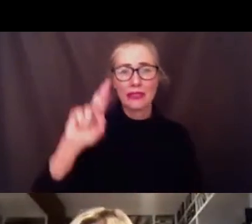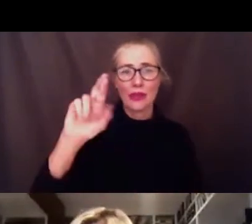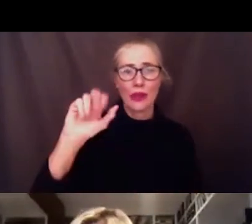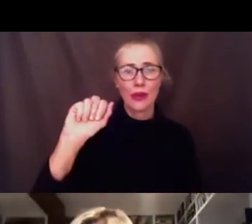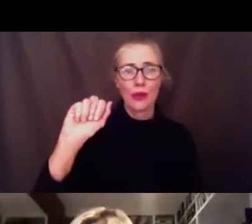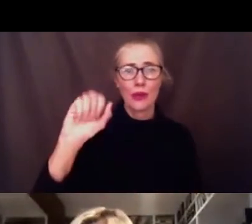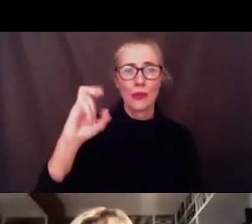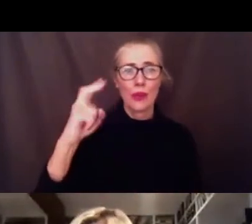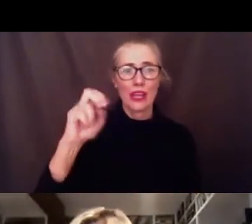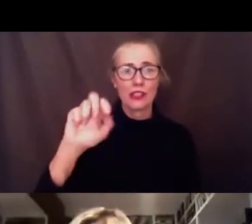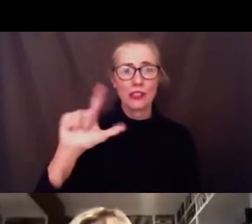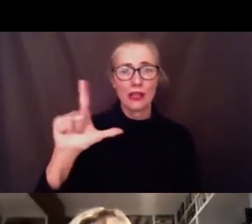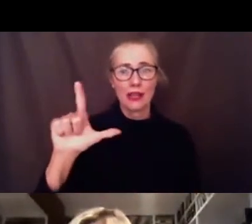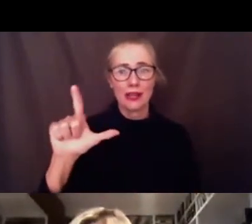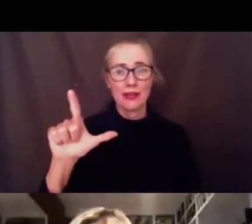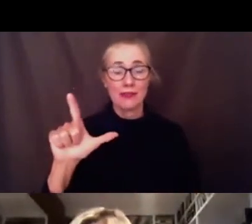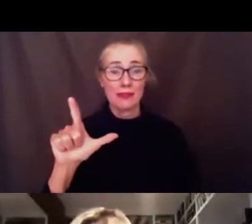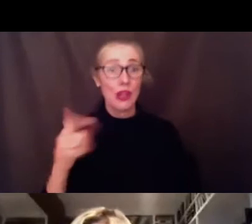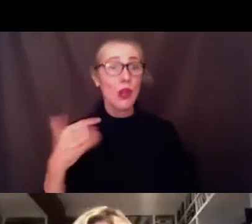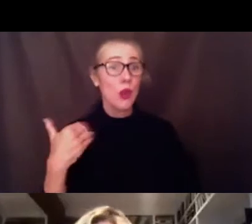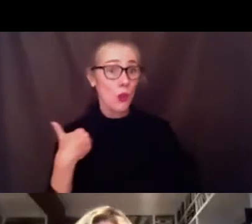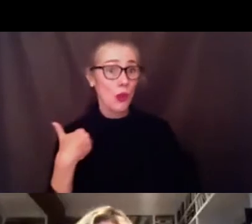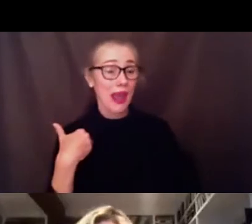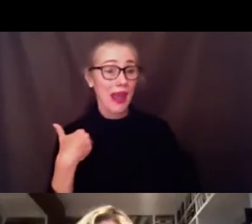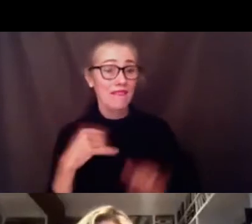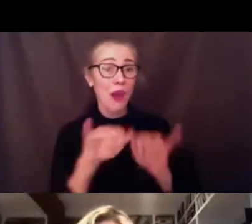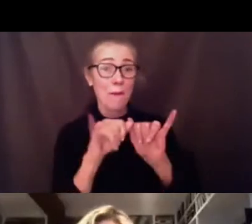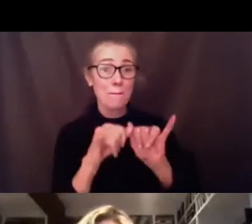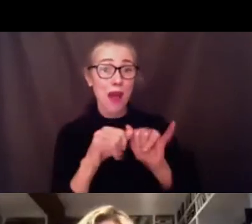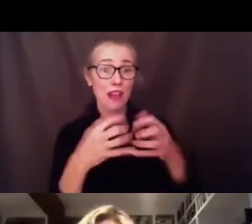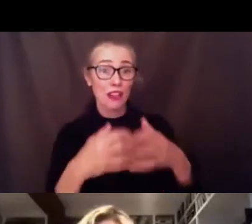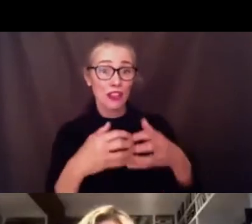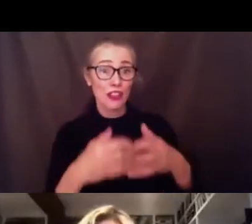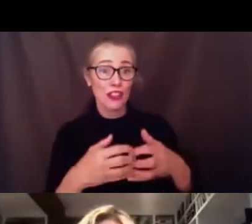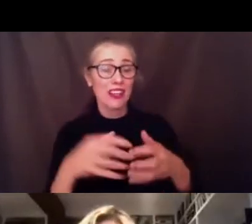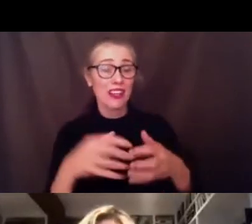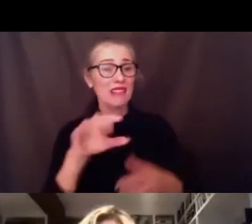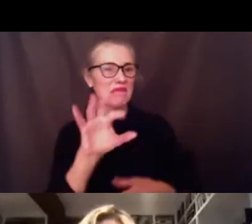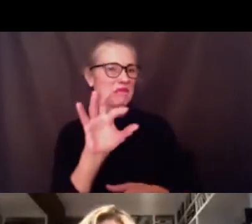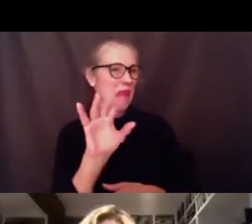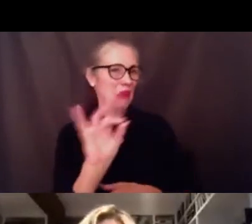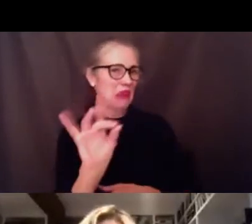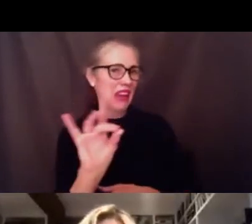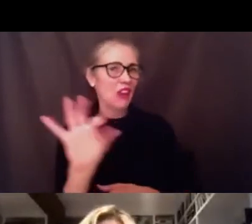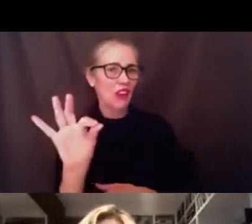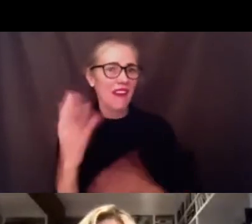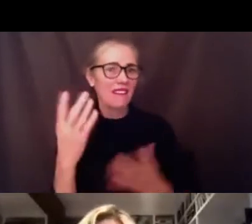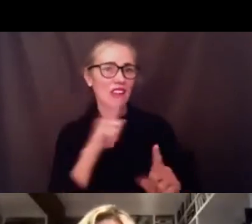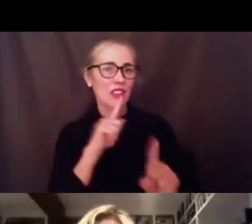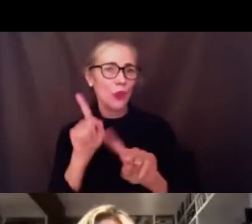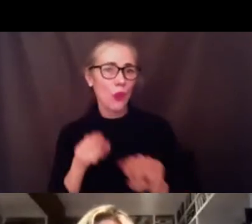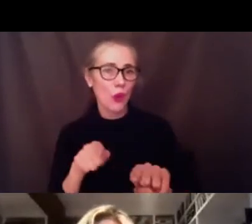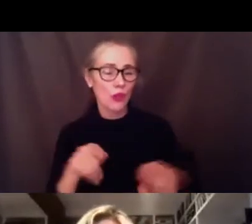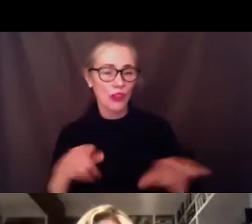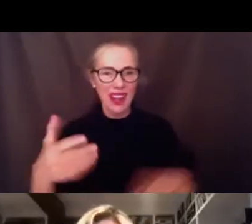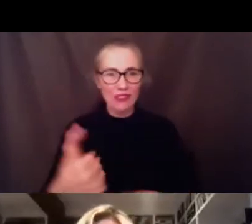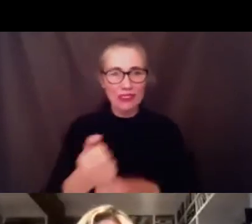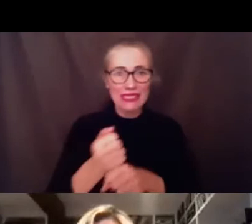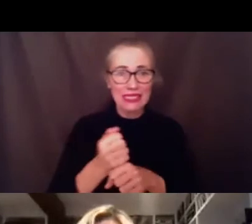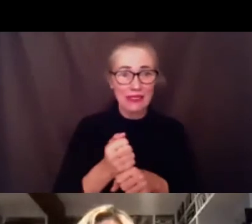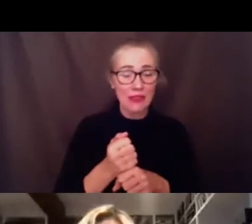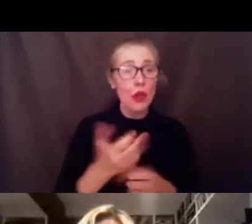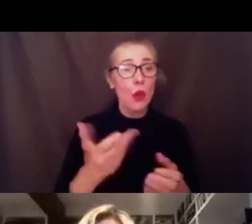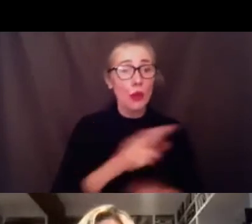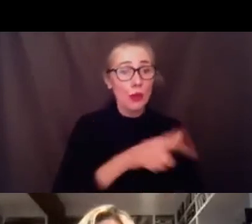we have on order eight or nine monitors and we'd like to do a couple of spots in every classroom just because there is some concern about stagnant points